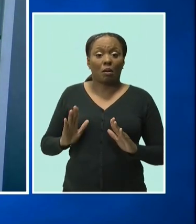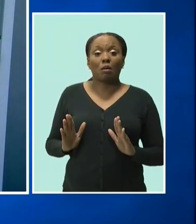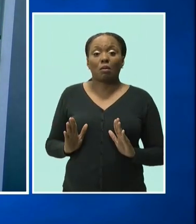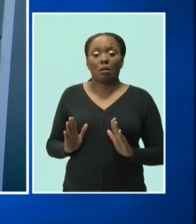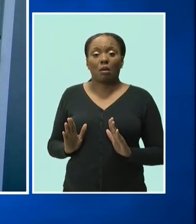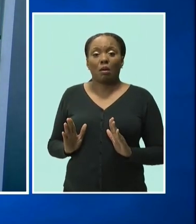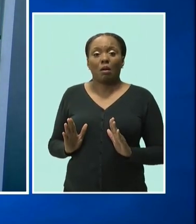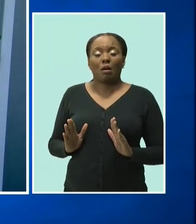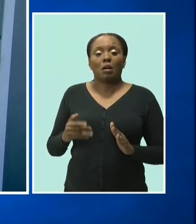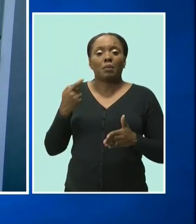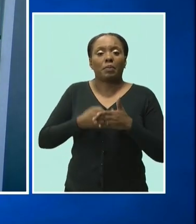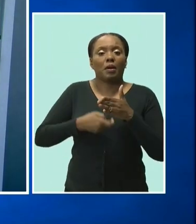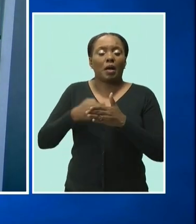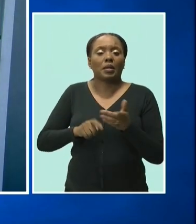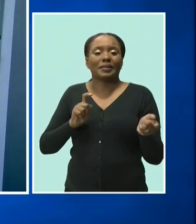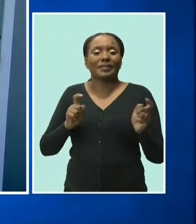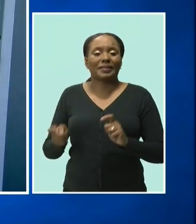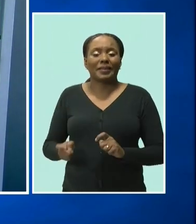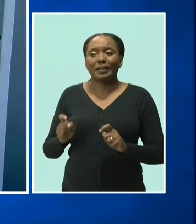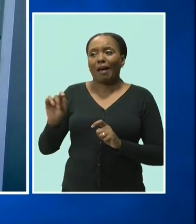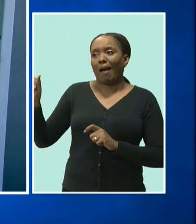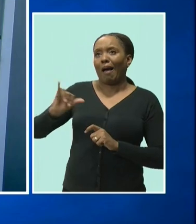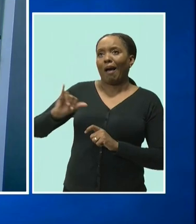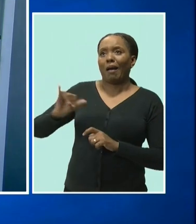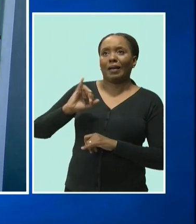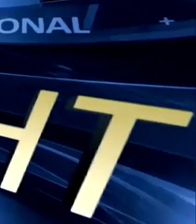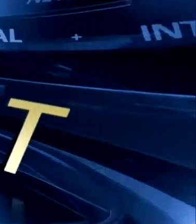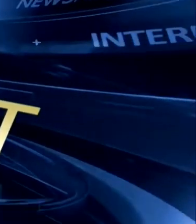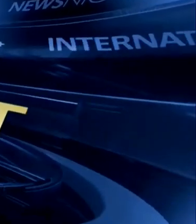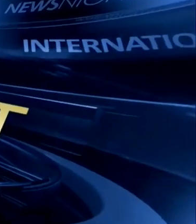reflective of those on the international market.